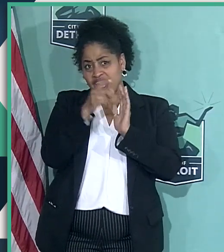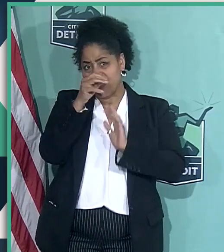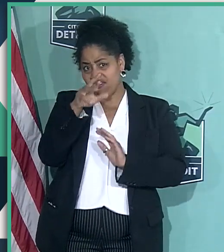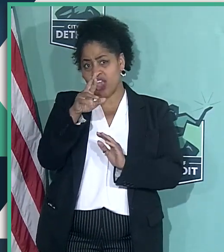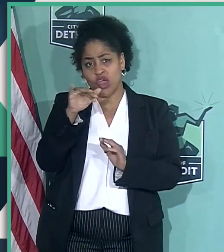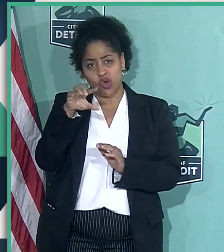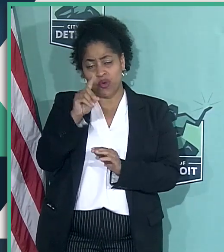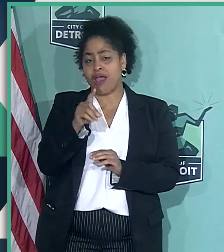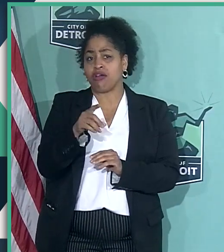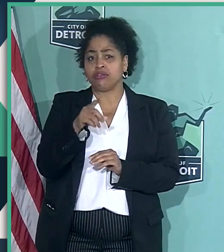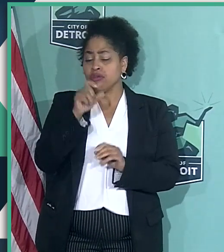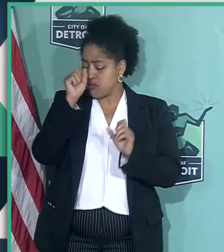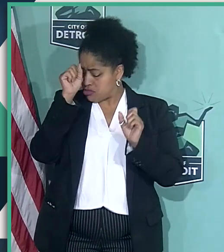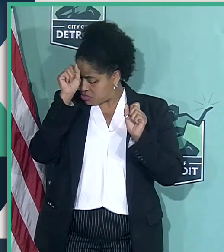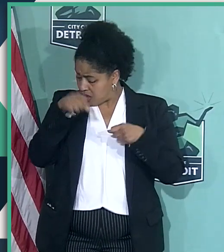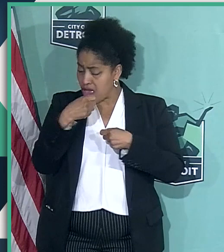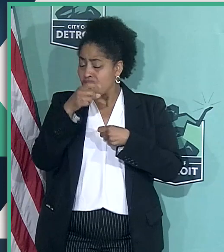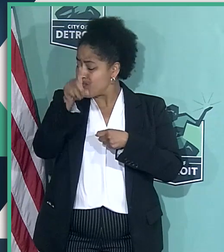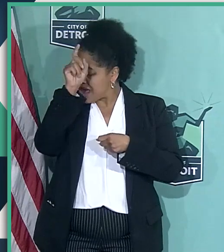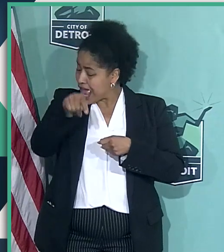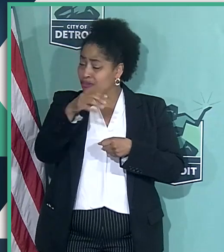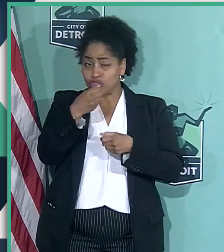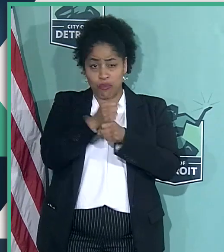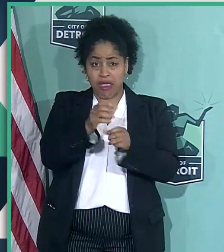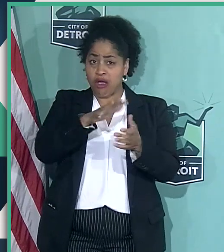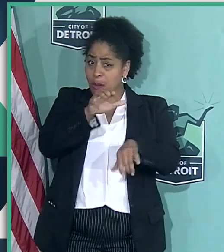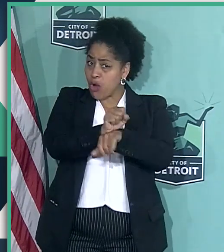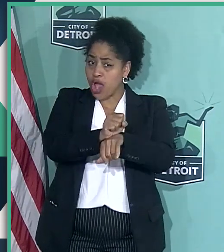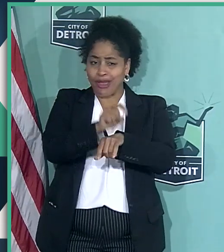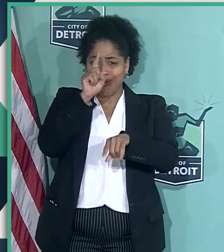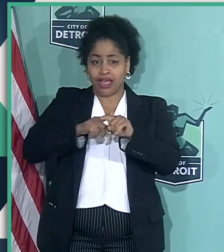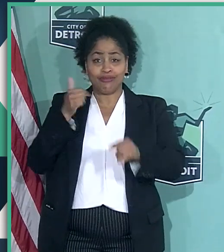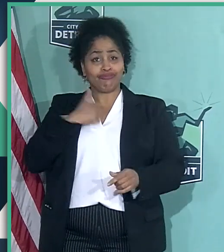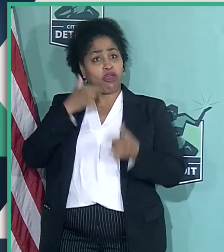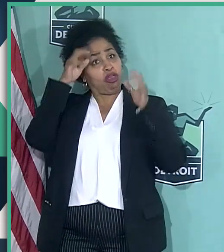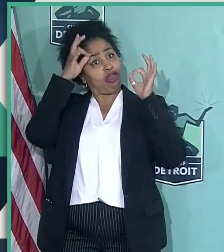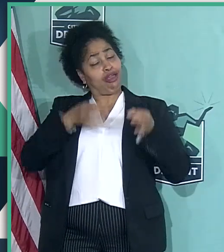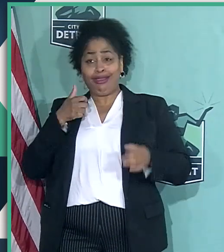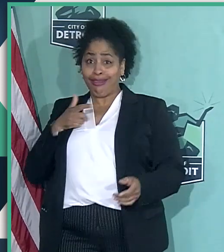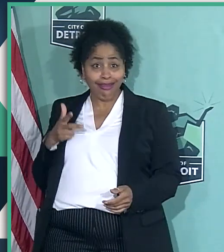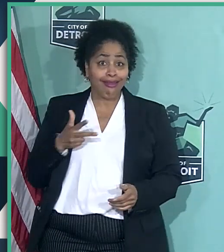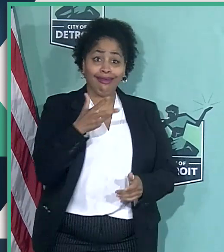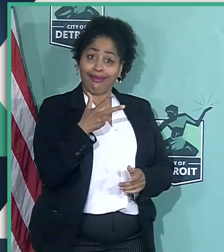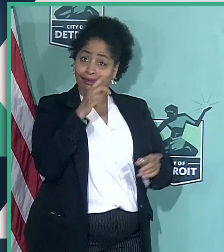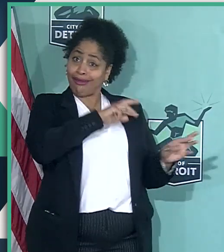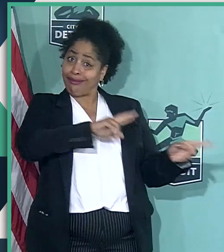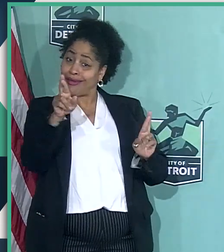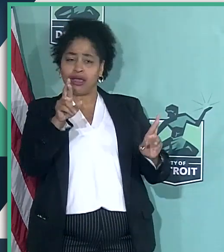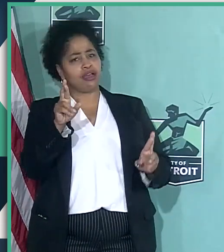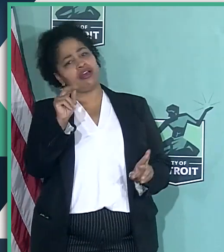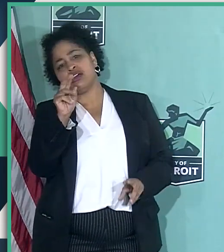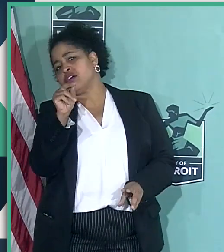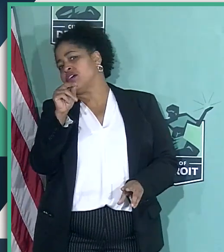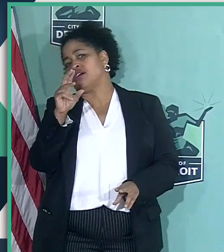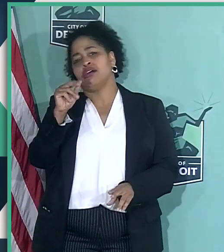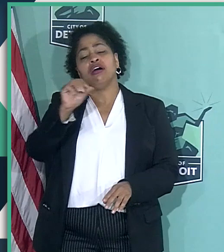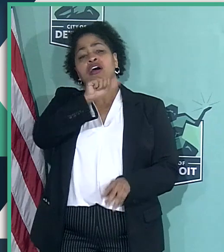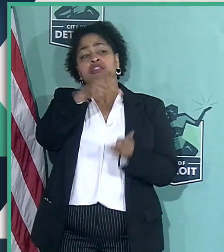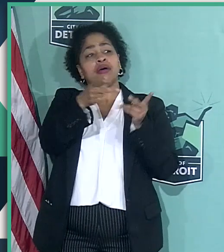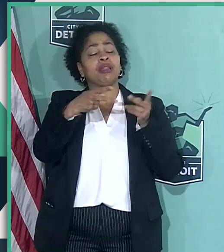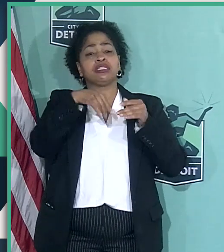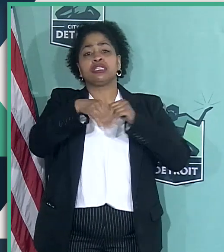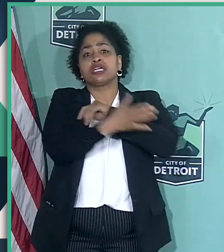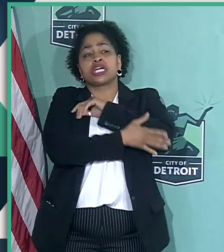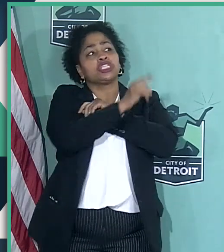appointment. We have had a bunch of people just drive up. It doesn't work like that. You've got other places in the country where people sit in their car for seven hours